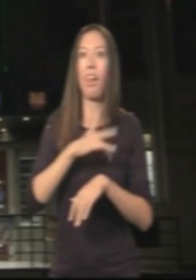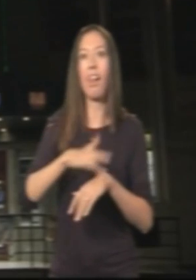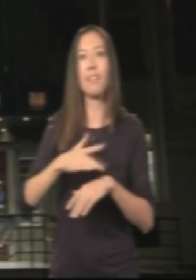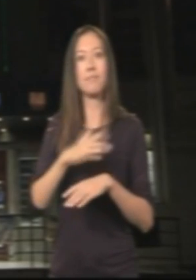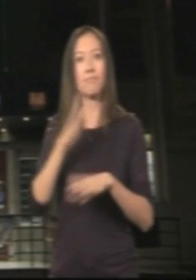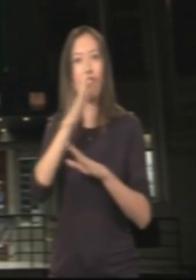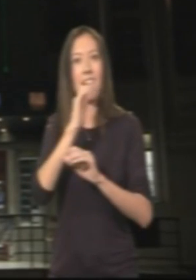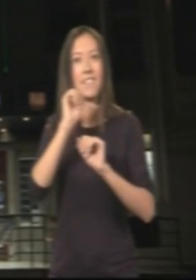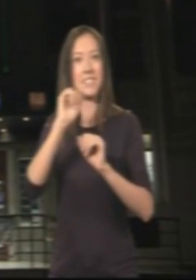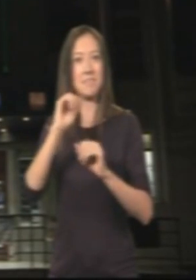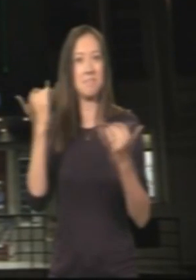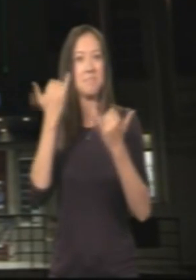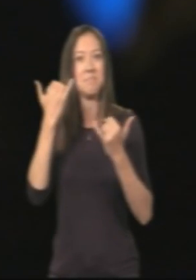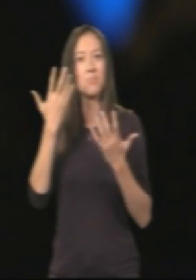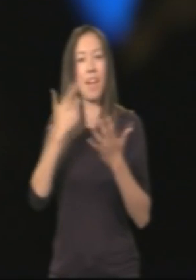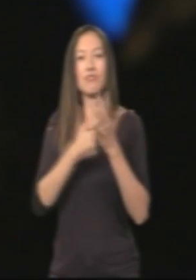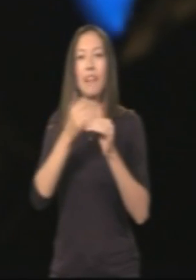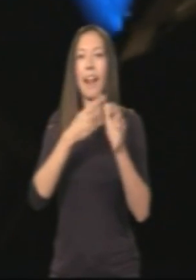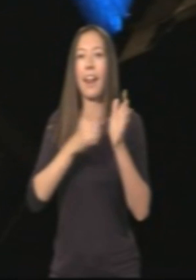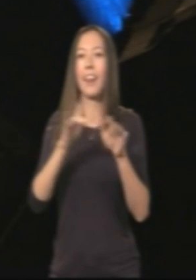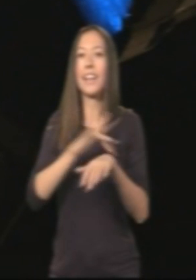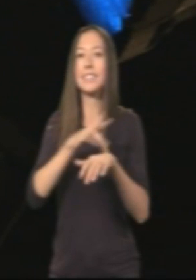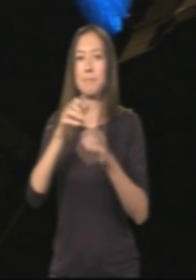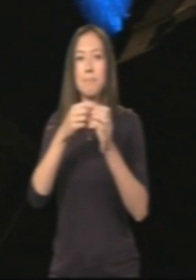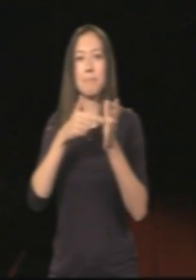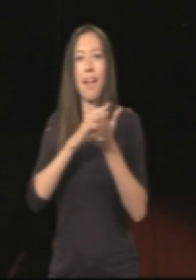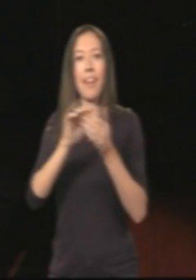a private function at the Regal Theatre in Bathgate, Scotland.